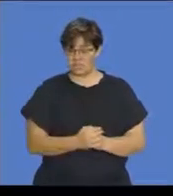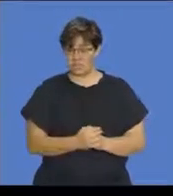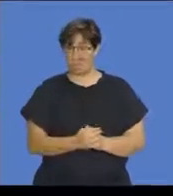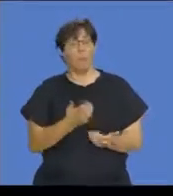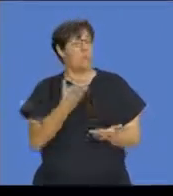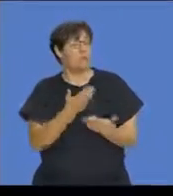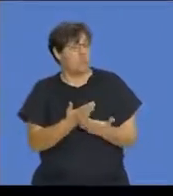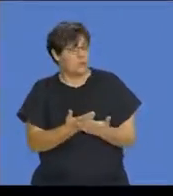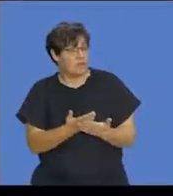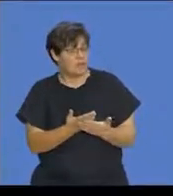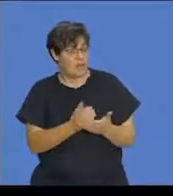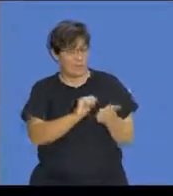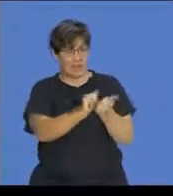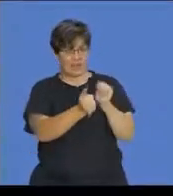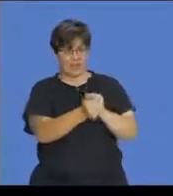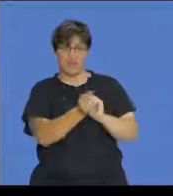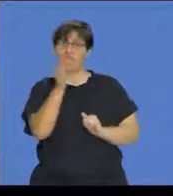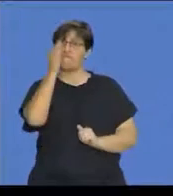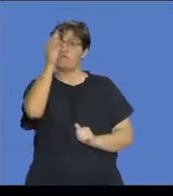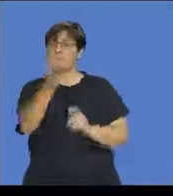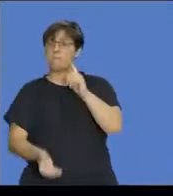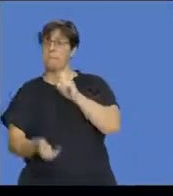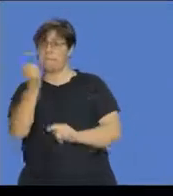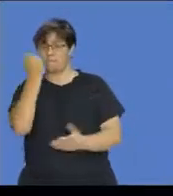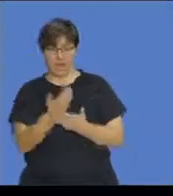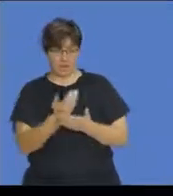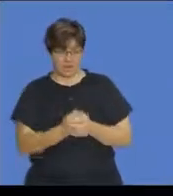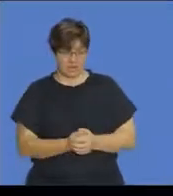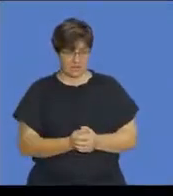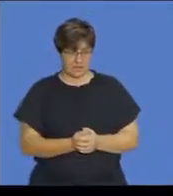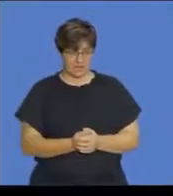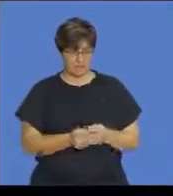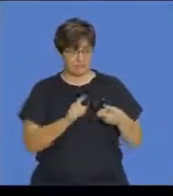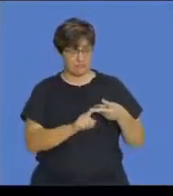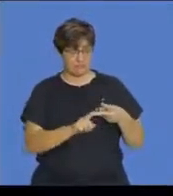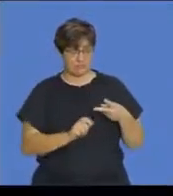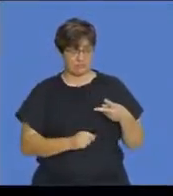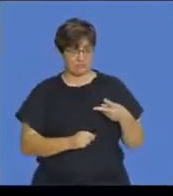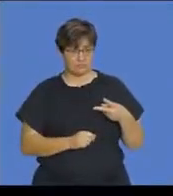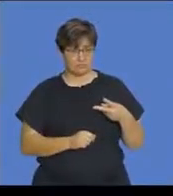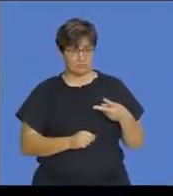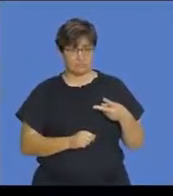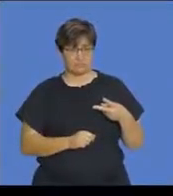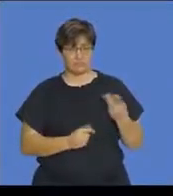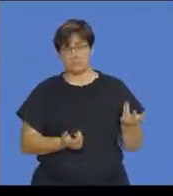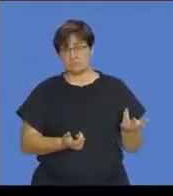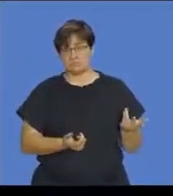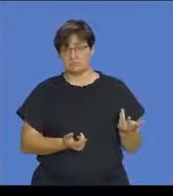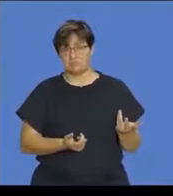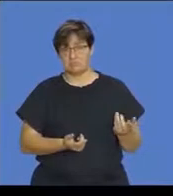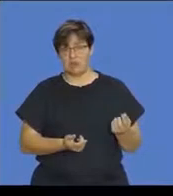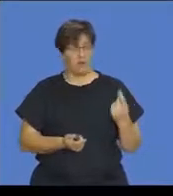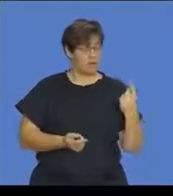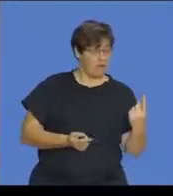possible to use maths to predict the future? Is it possible to find the chance of one or even two